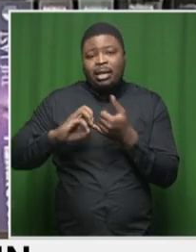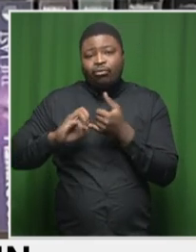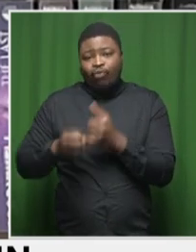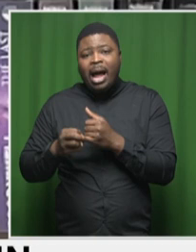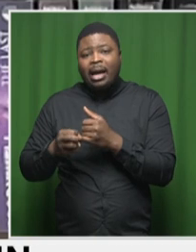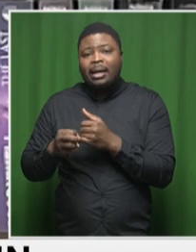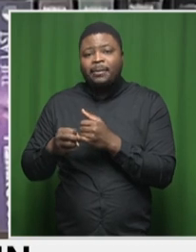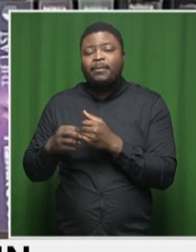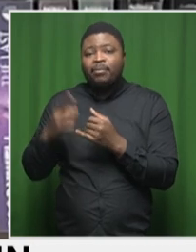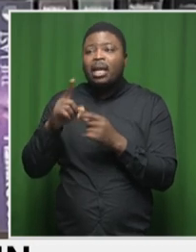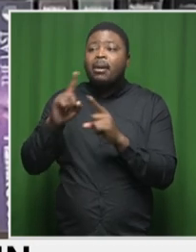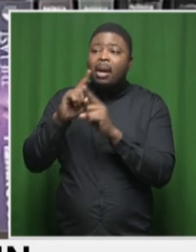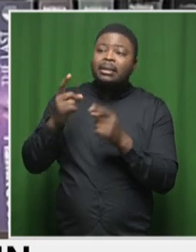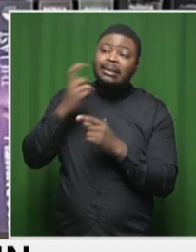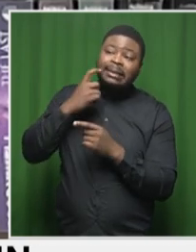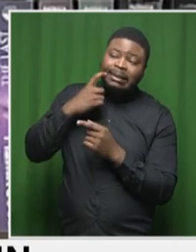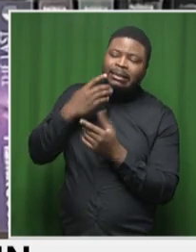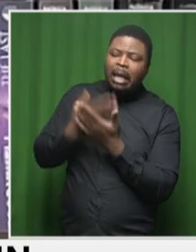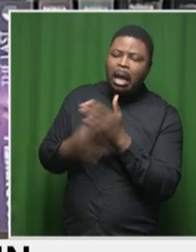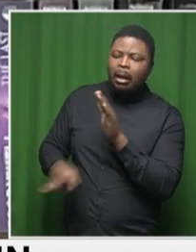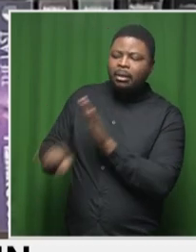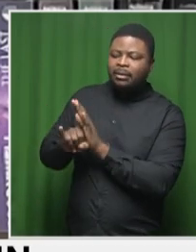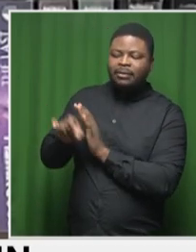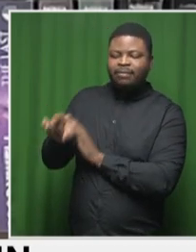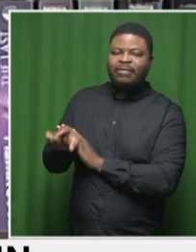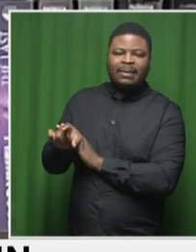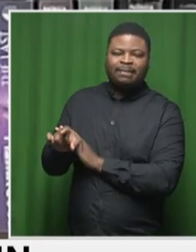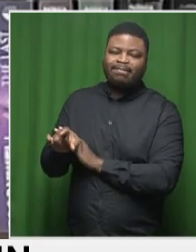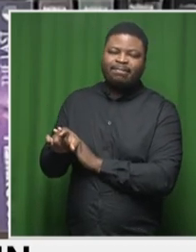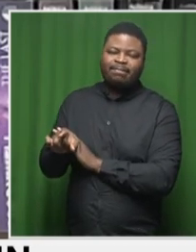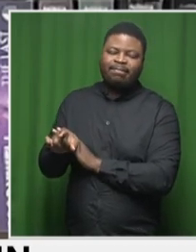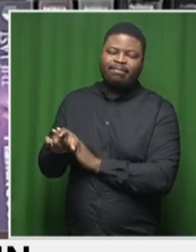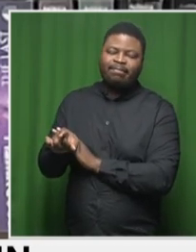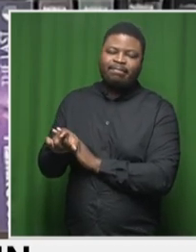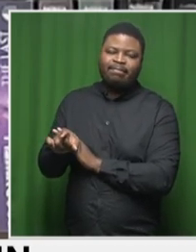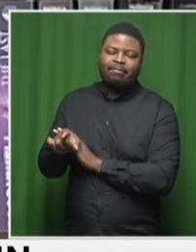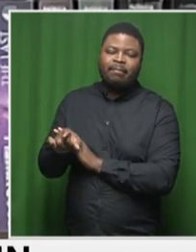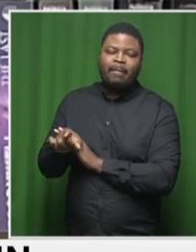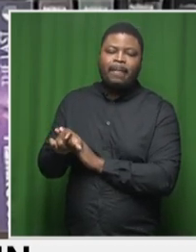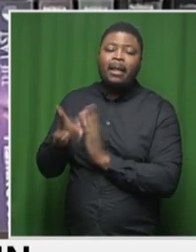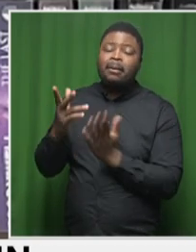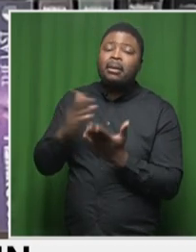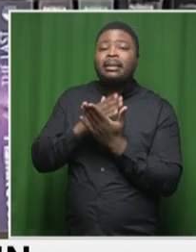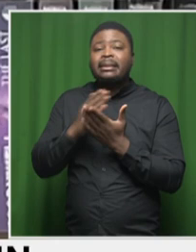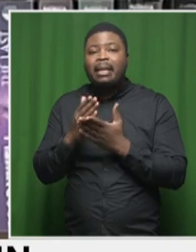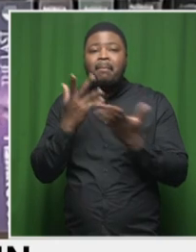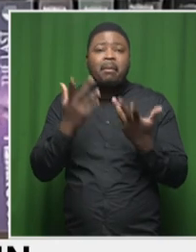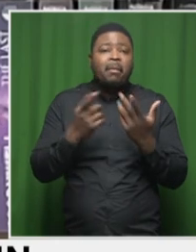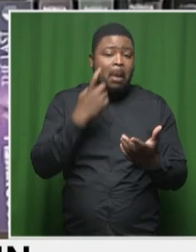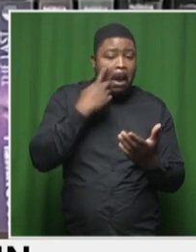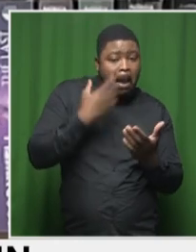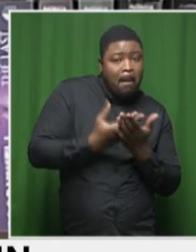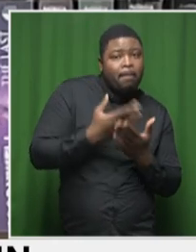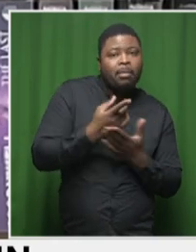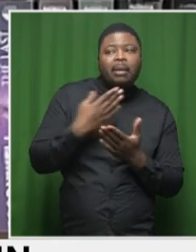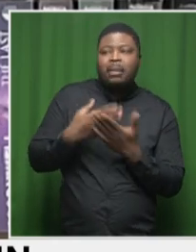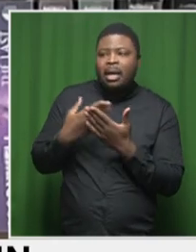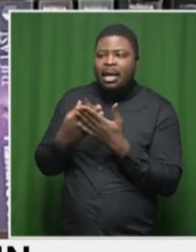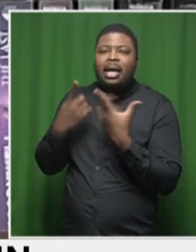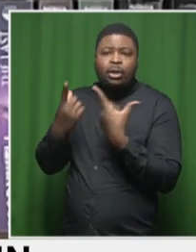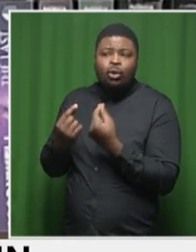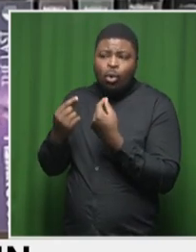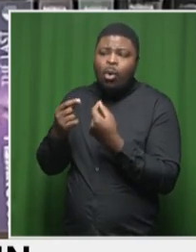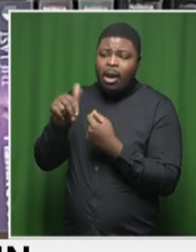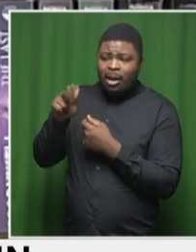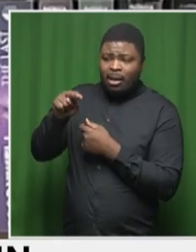that are easy to show that are evident that they can, can do something